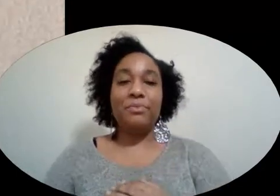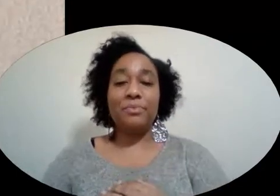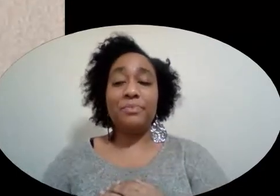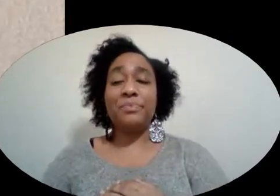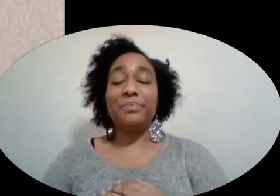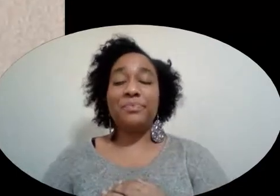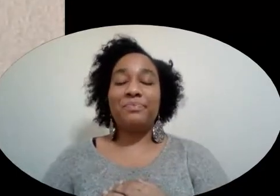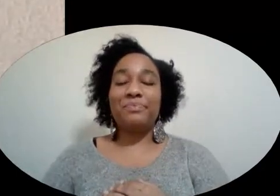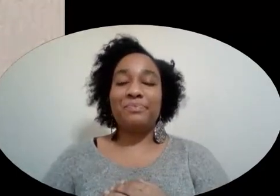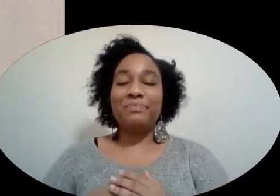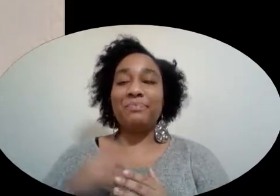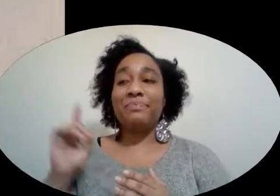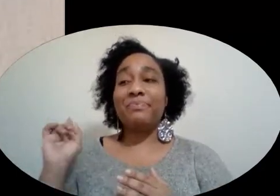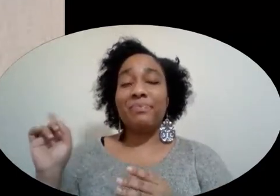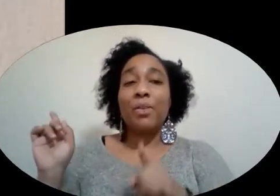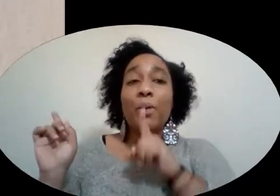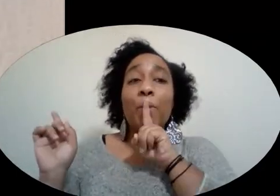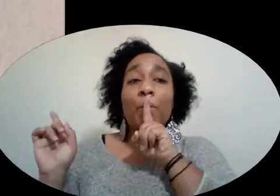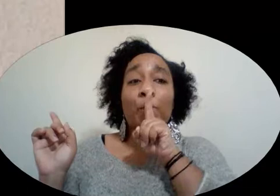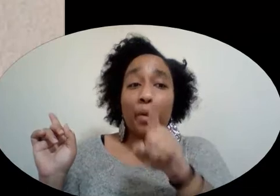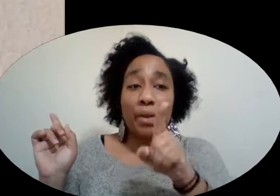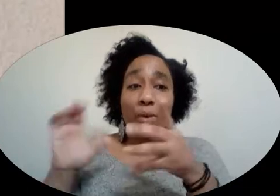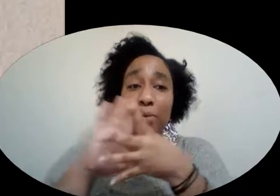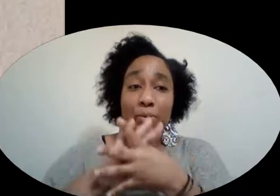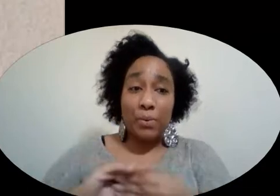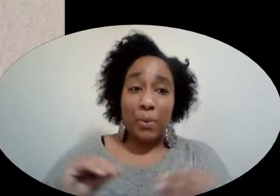This is the real story